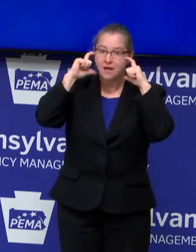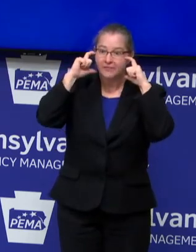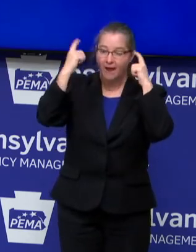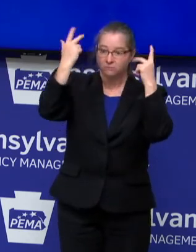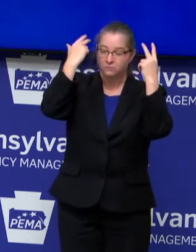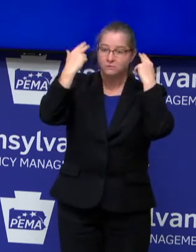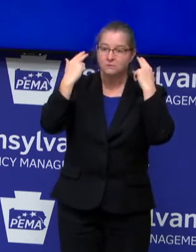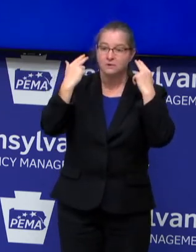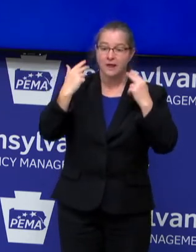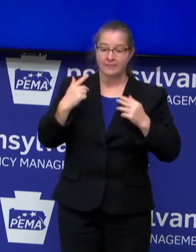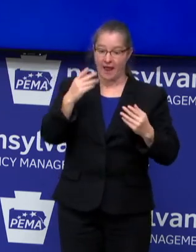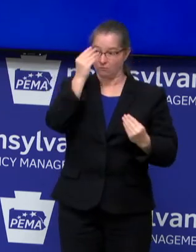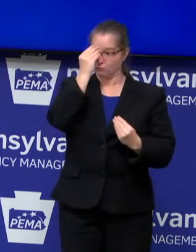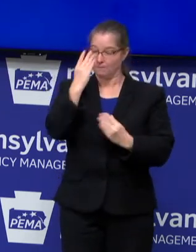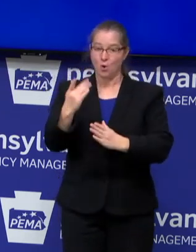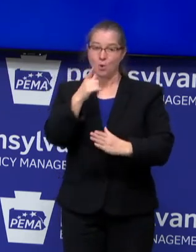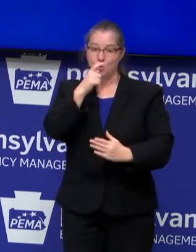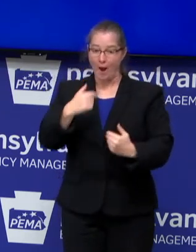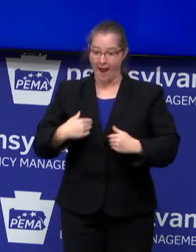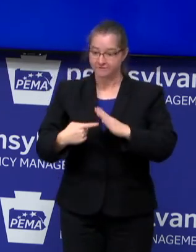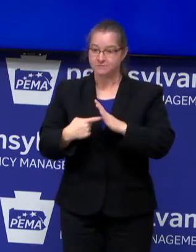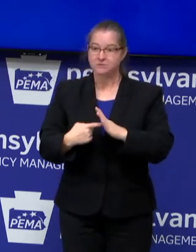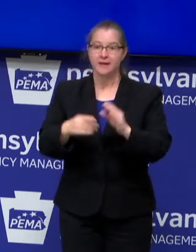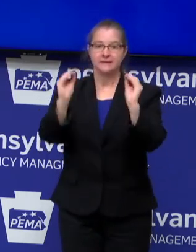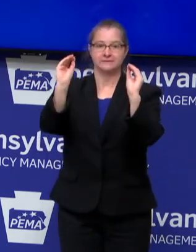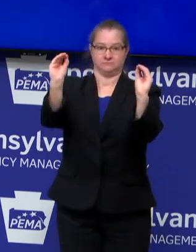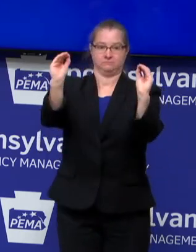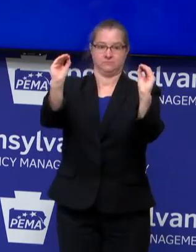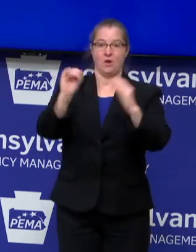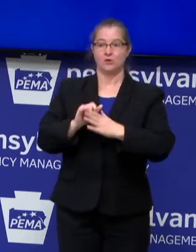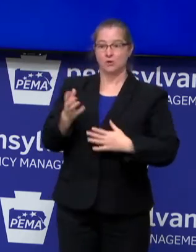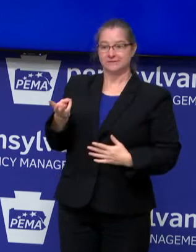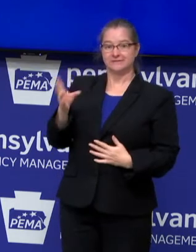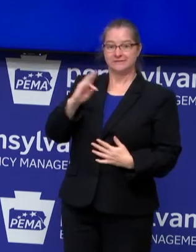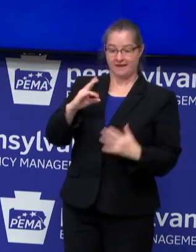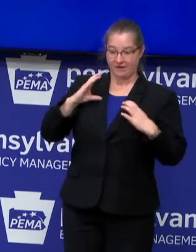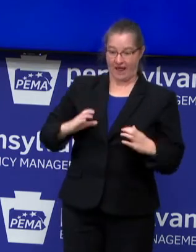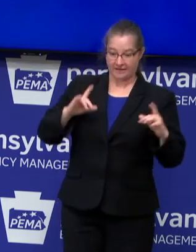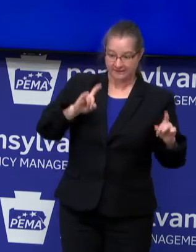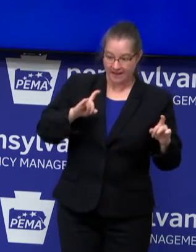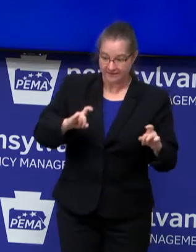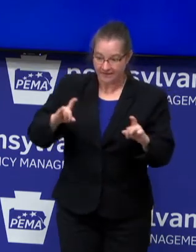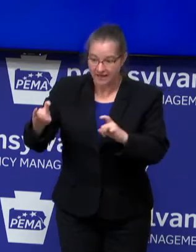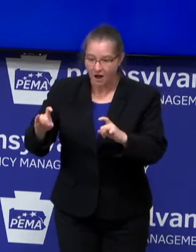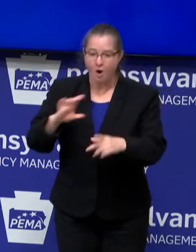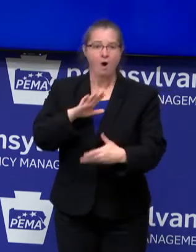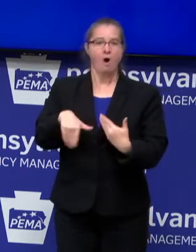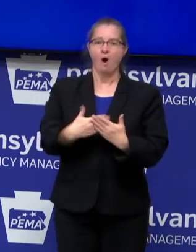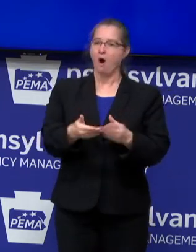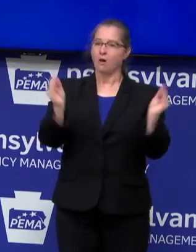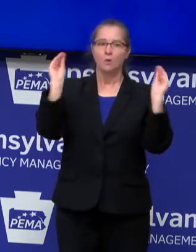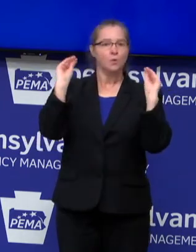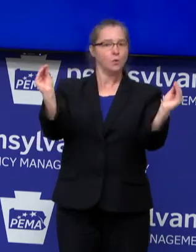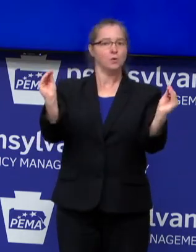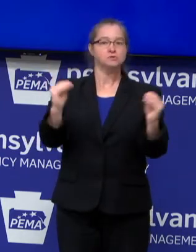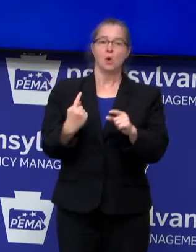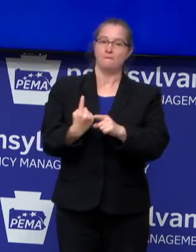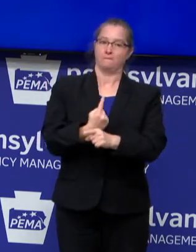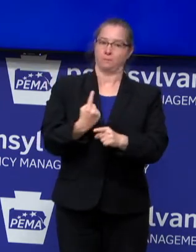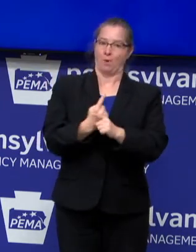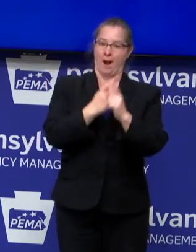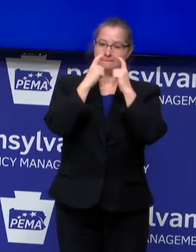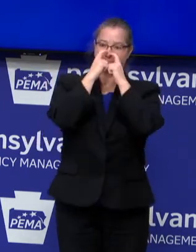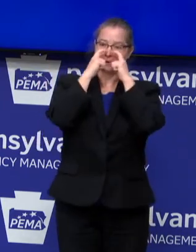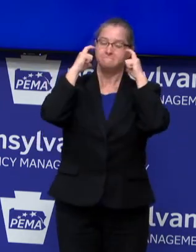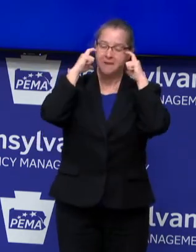cases were reported. And of the 67 clients that were tested, all of them ended up negative. So, proper mask usage